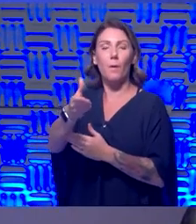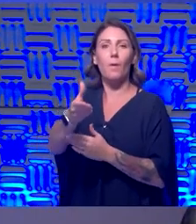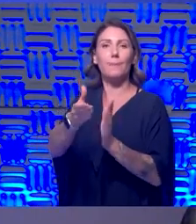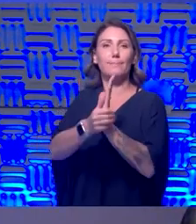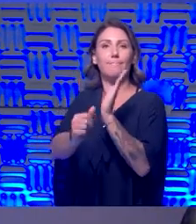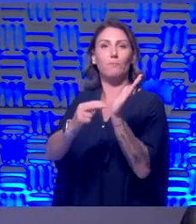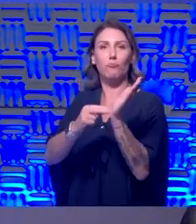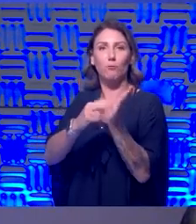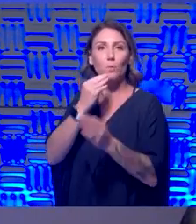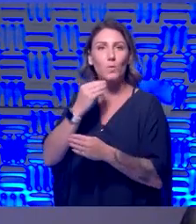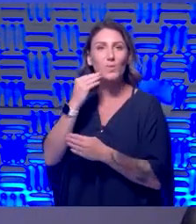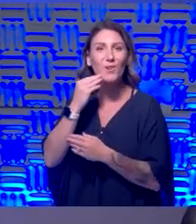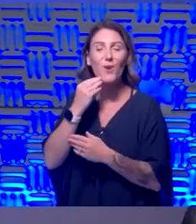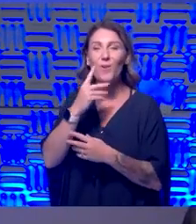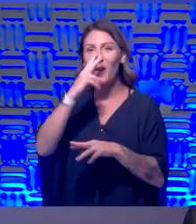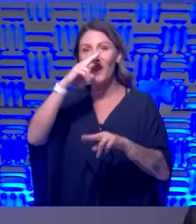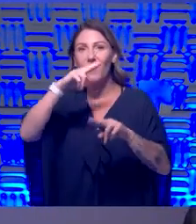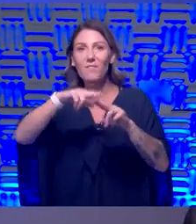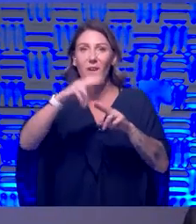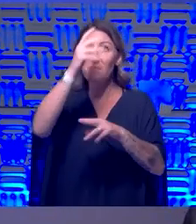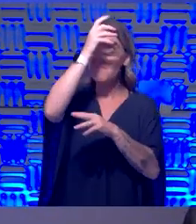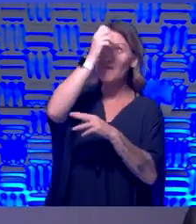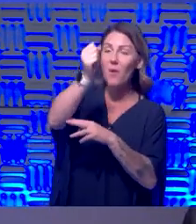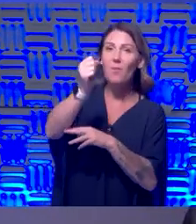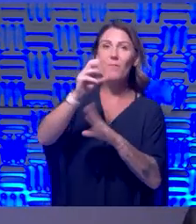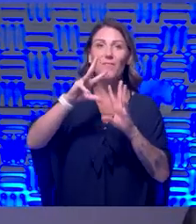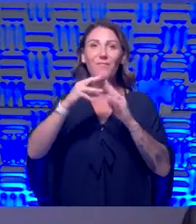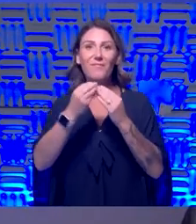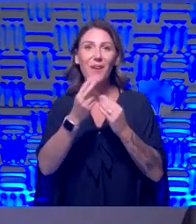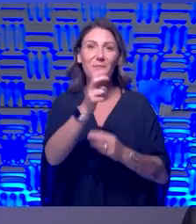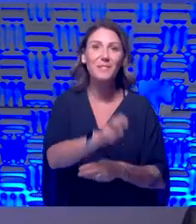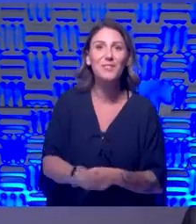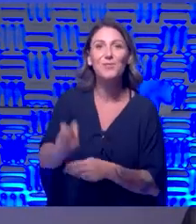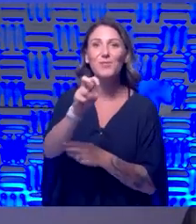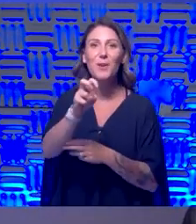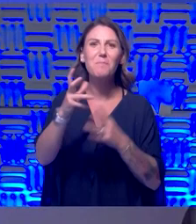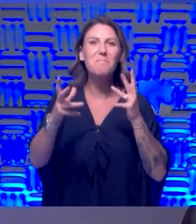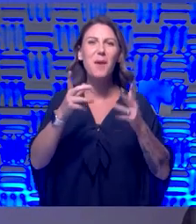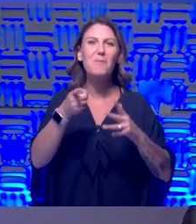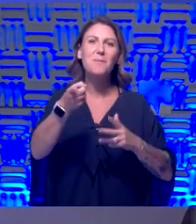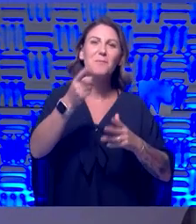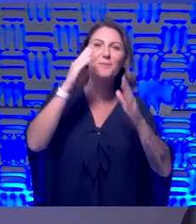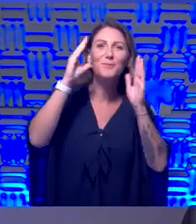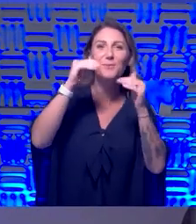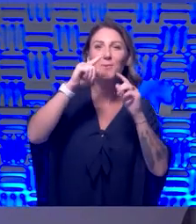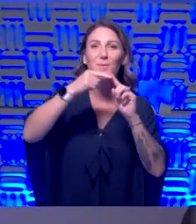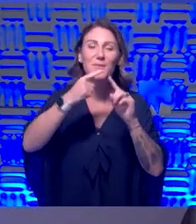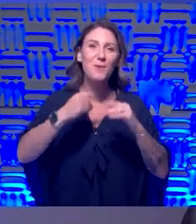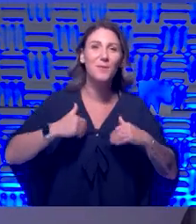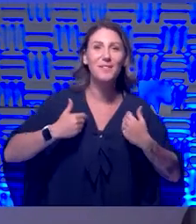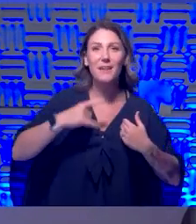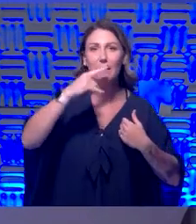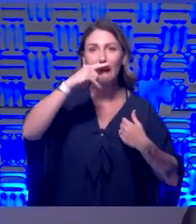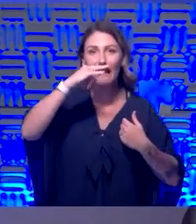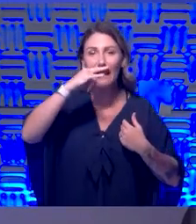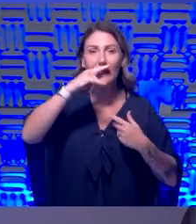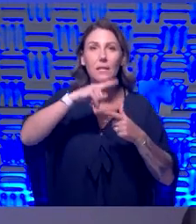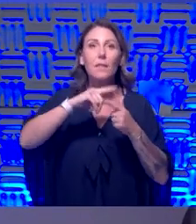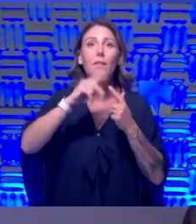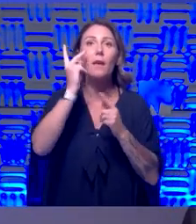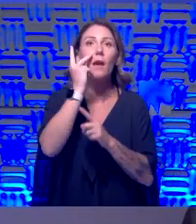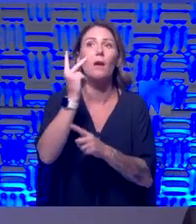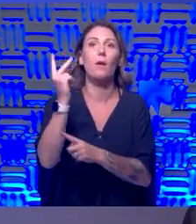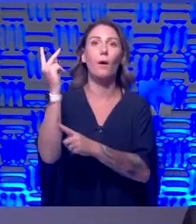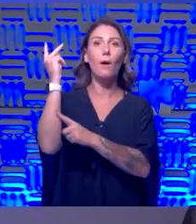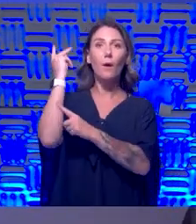fun memories of family trips, um, you know, little trouble they got into when they were kids, just different stories that take them back. Because when